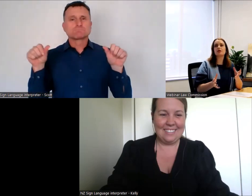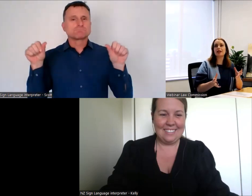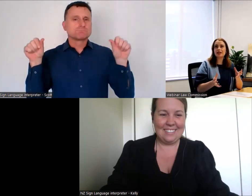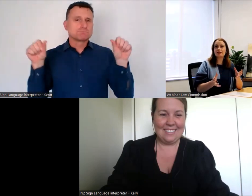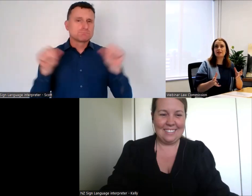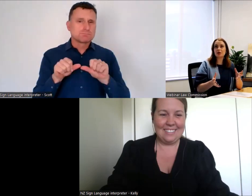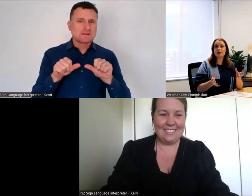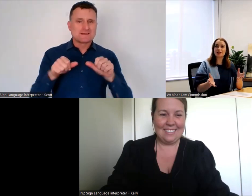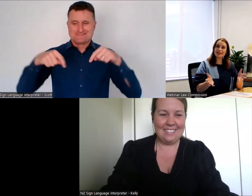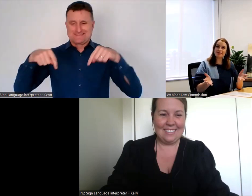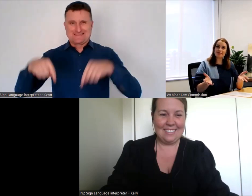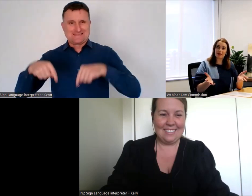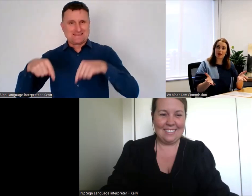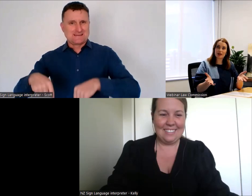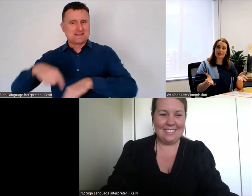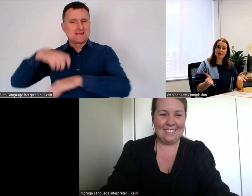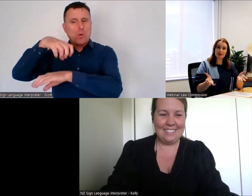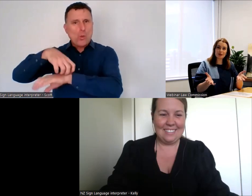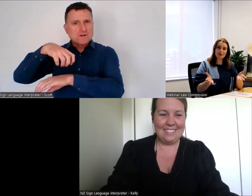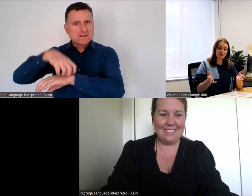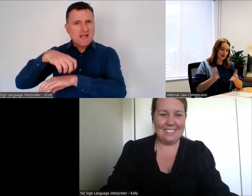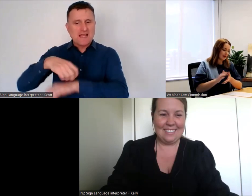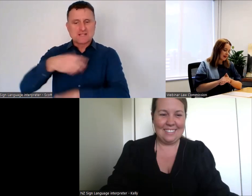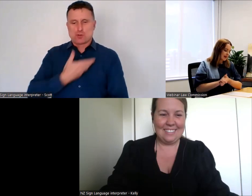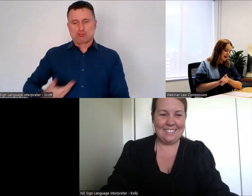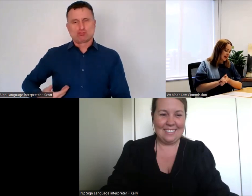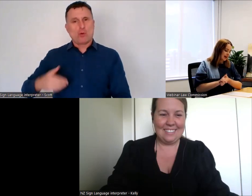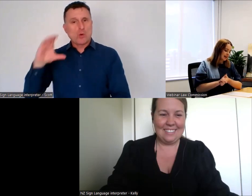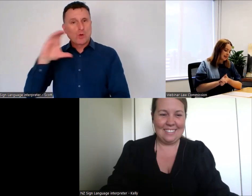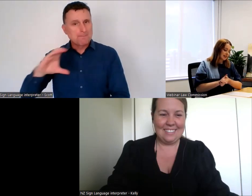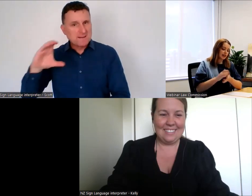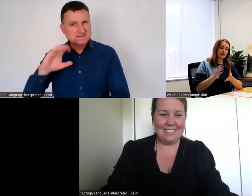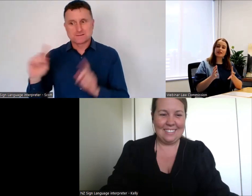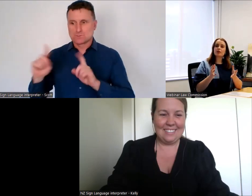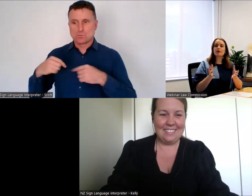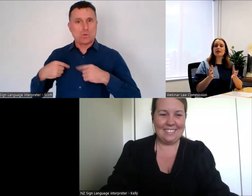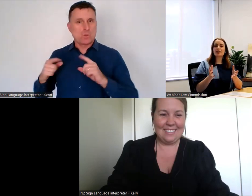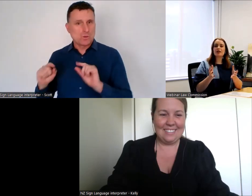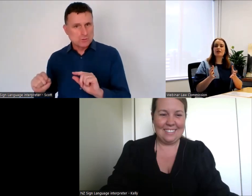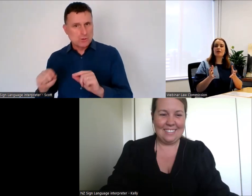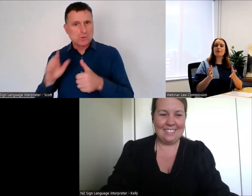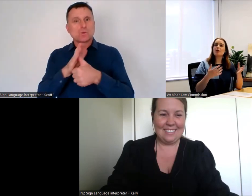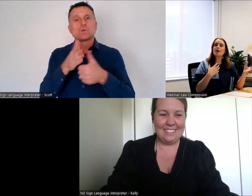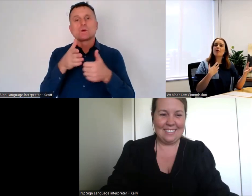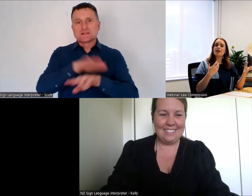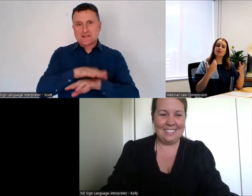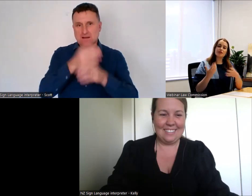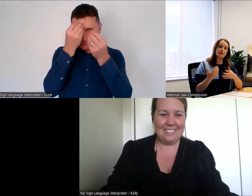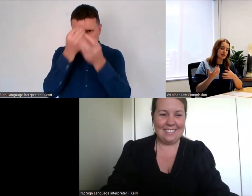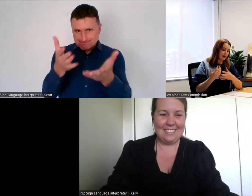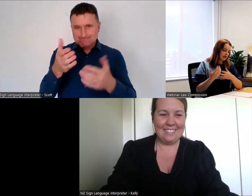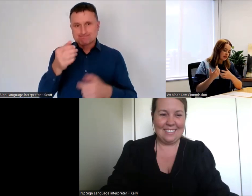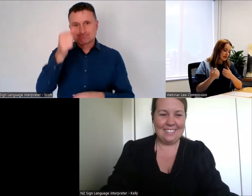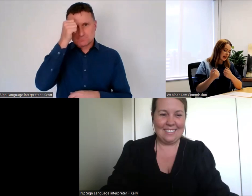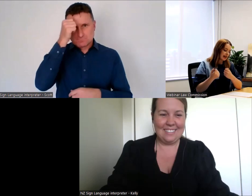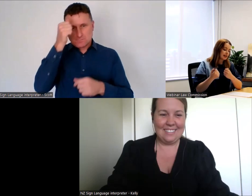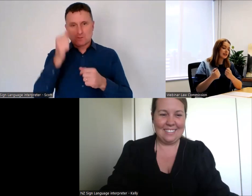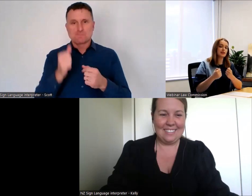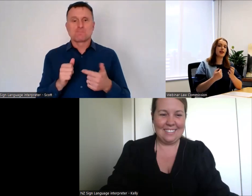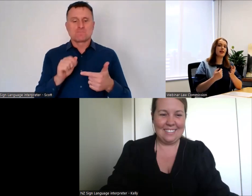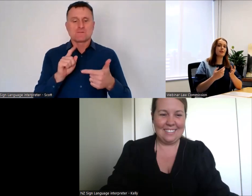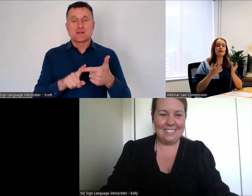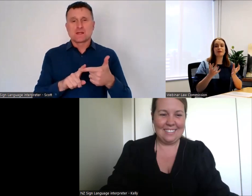Marta Auditory, the Law Commission is, and what it is that we do. Second, we'll tell you a bit more about what this review is about